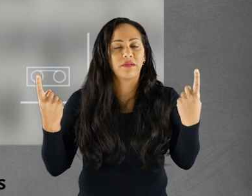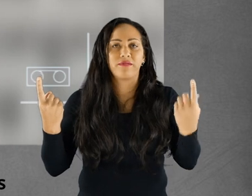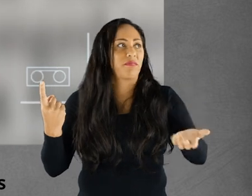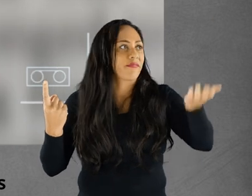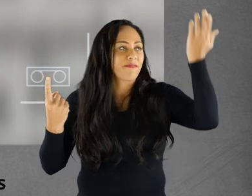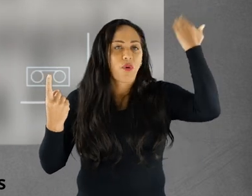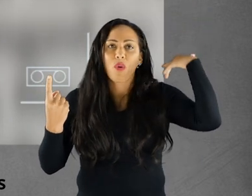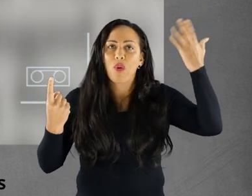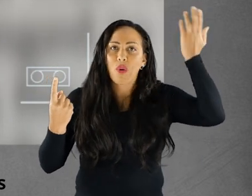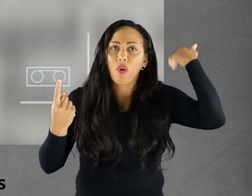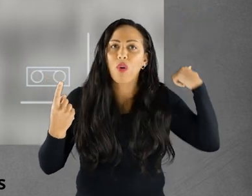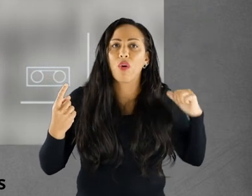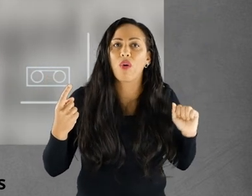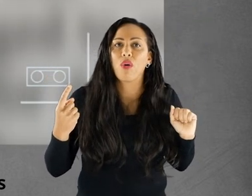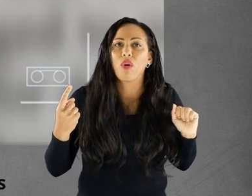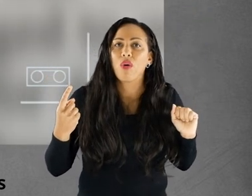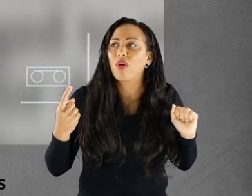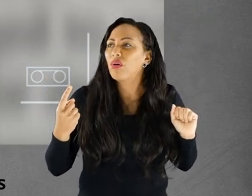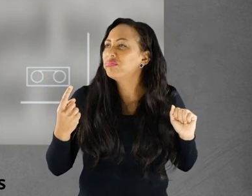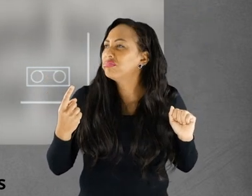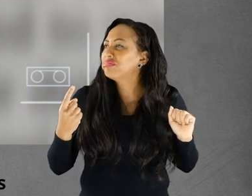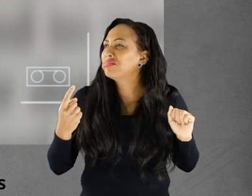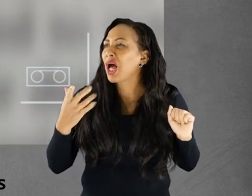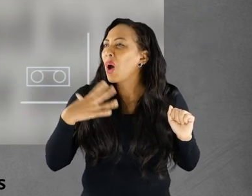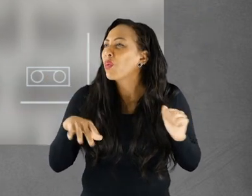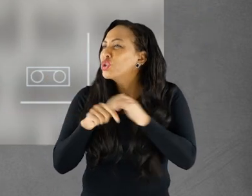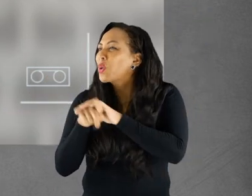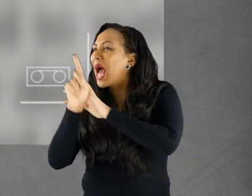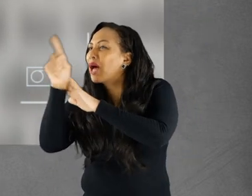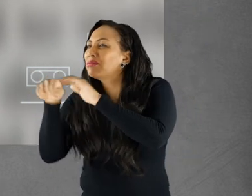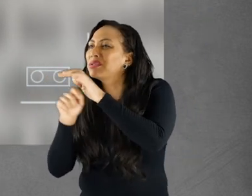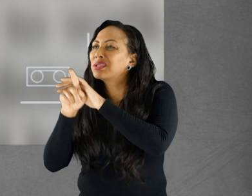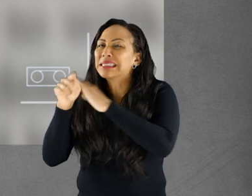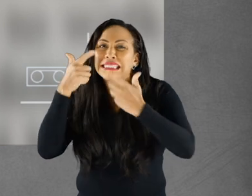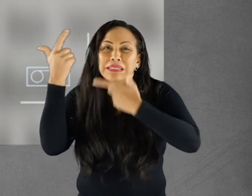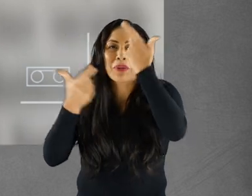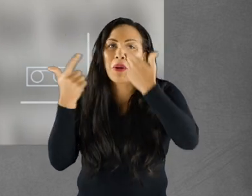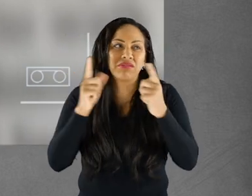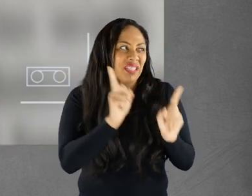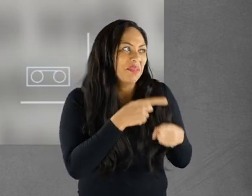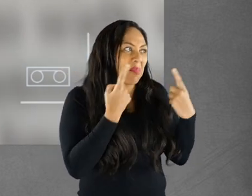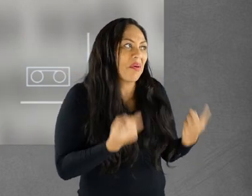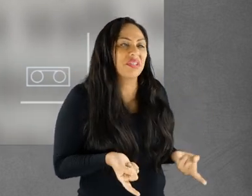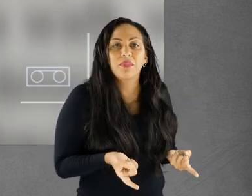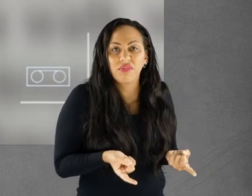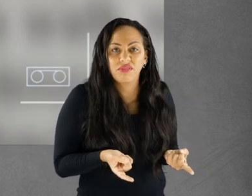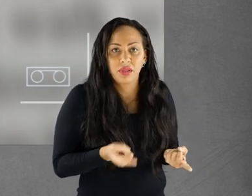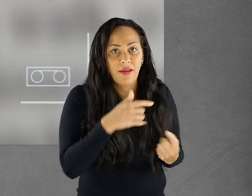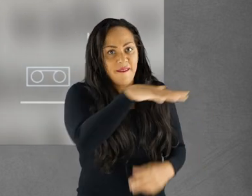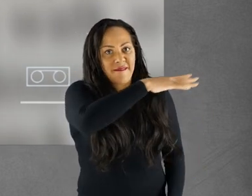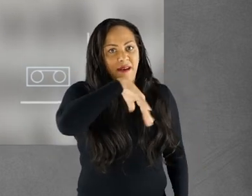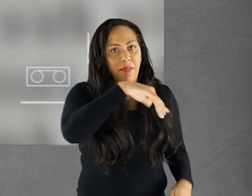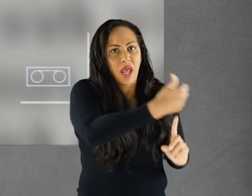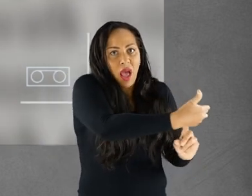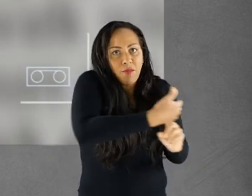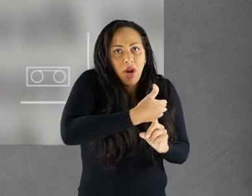her life. The thought of this made her want to go out and explore, but this was virtually impossible for her. The protection from her